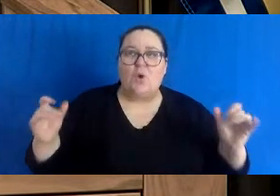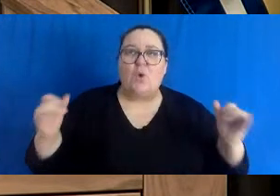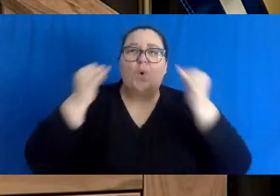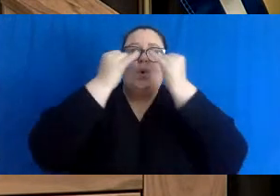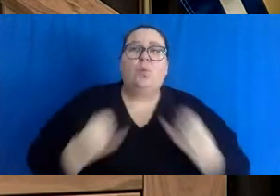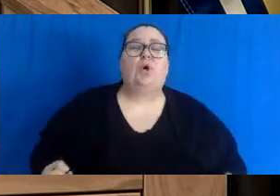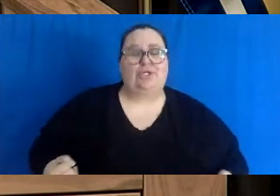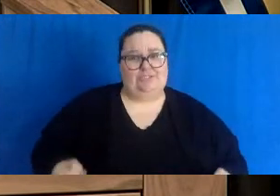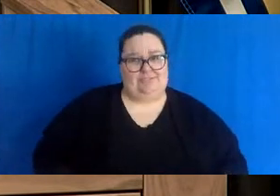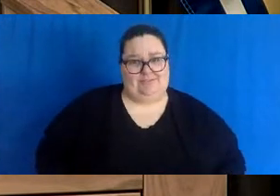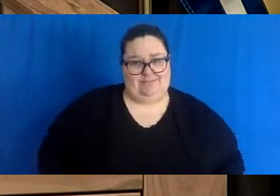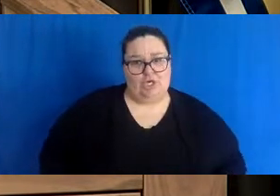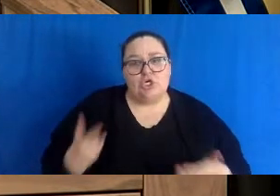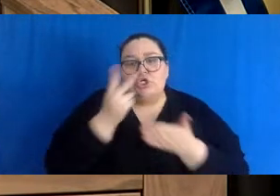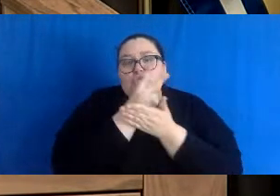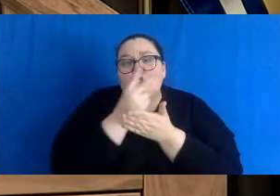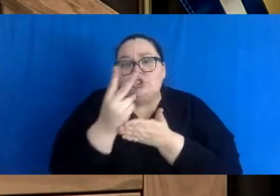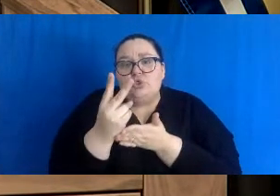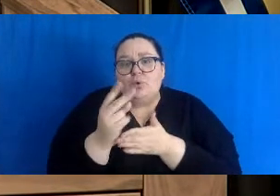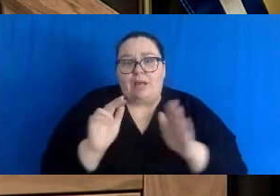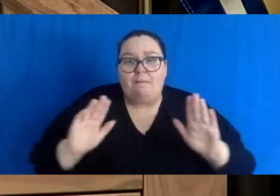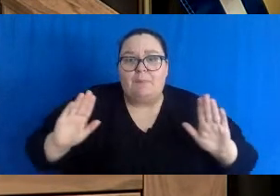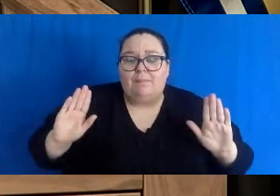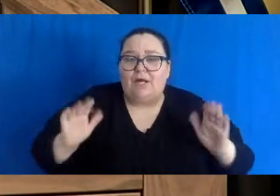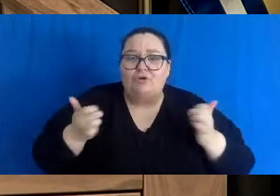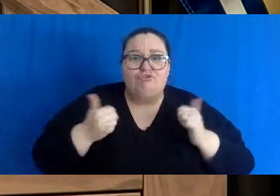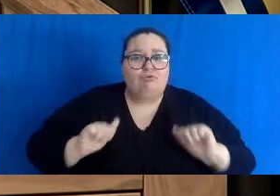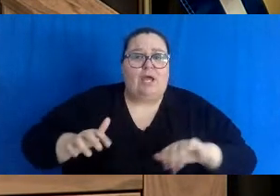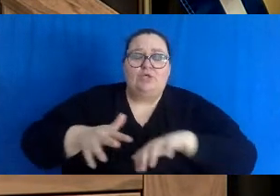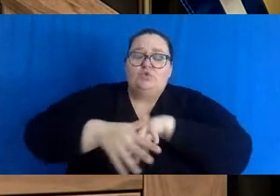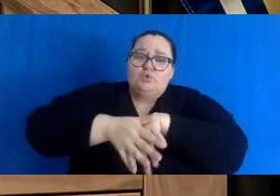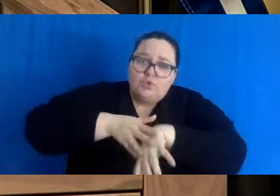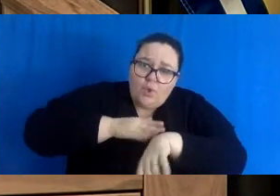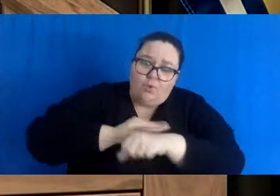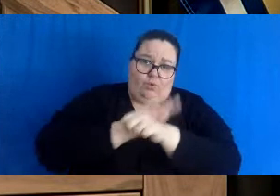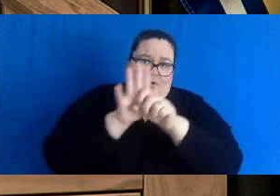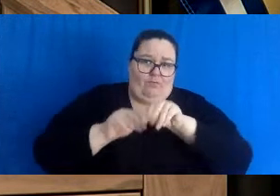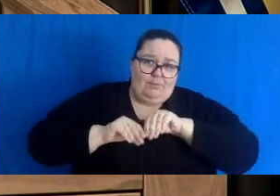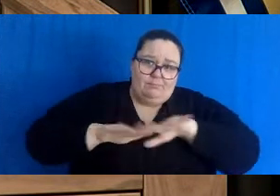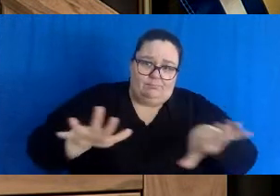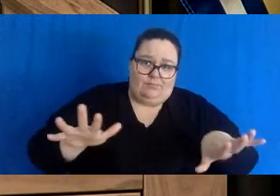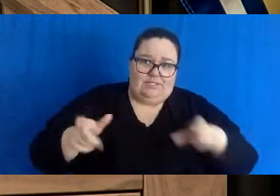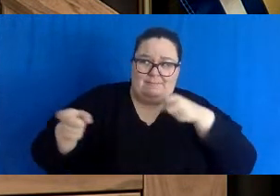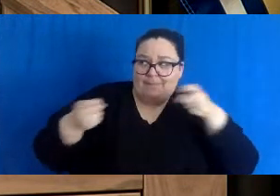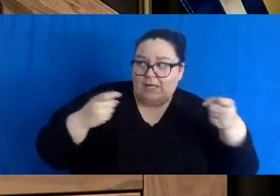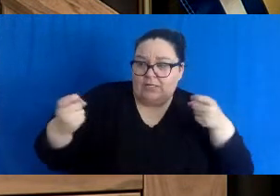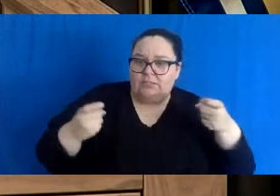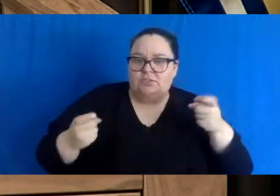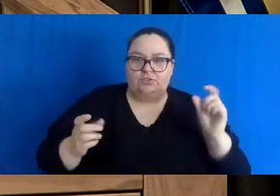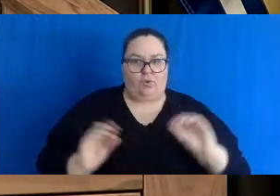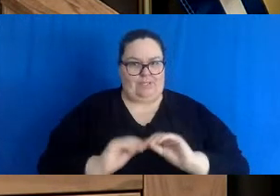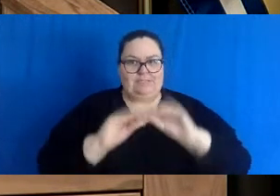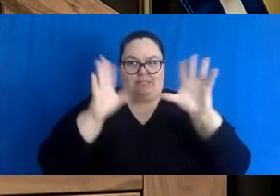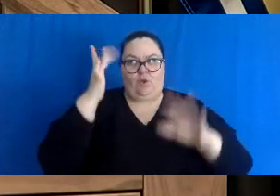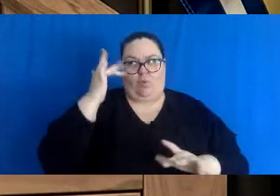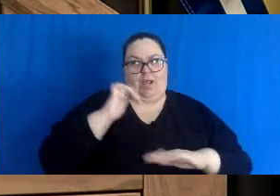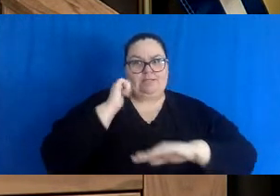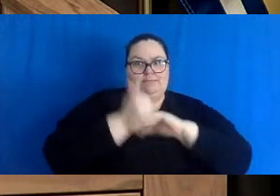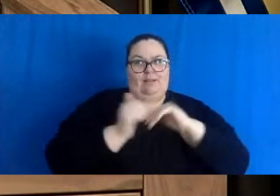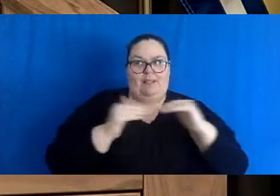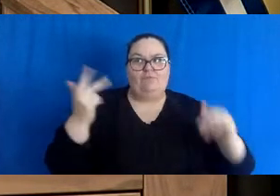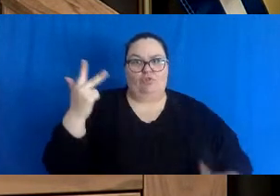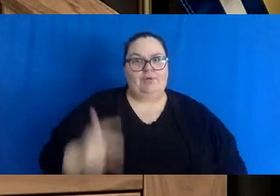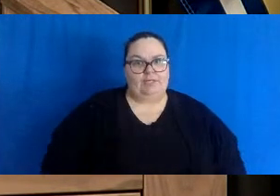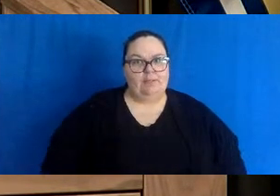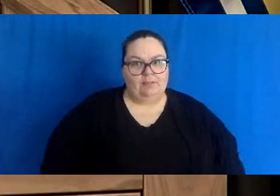a two-week window here where we have to slow this down in order to manage it. So it's pretty clear on why we must go the